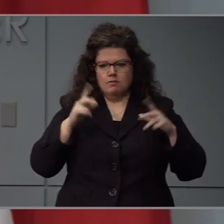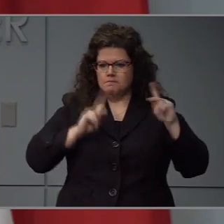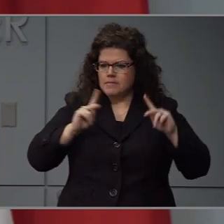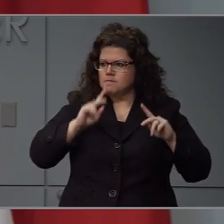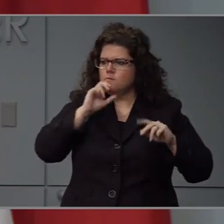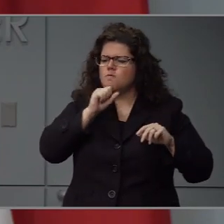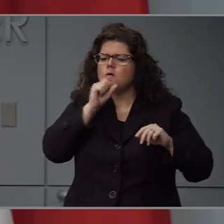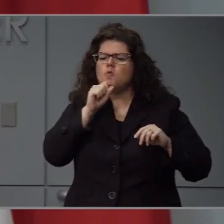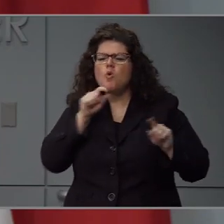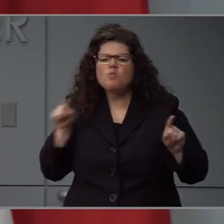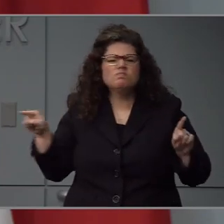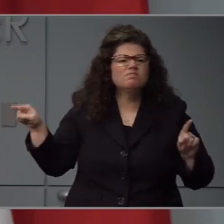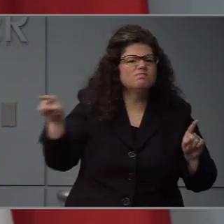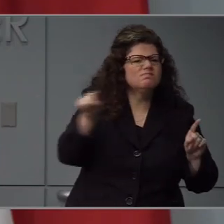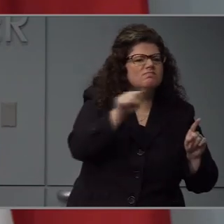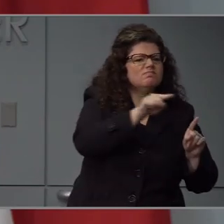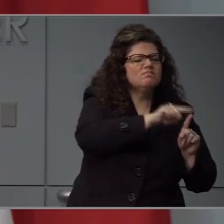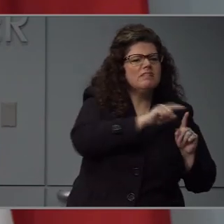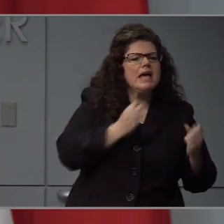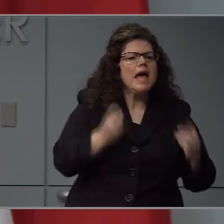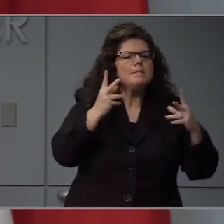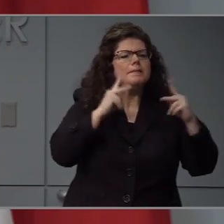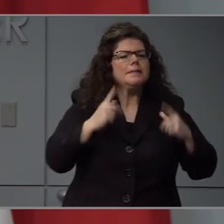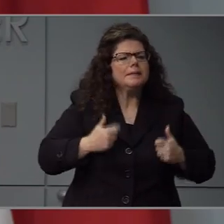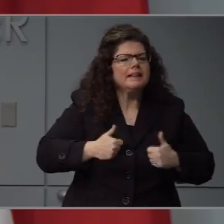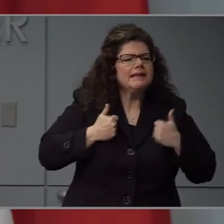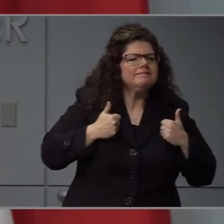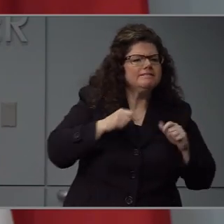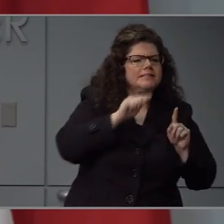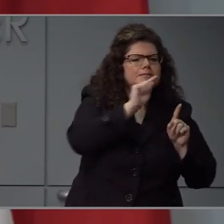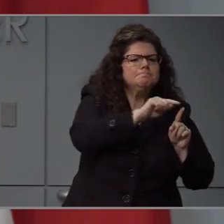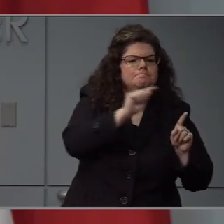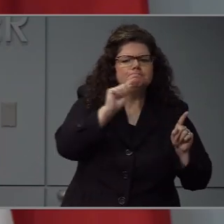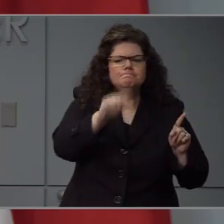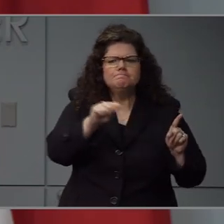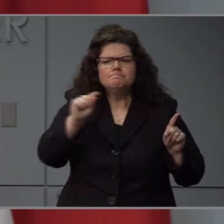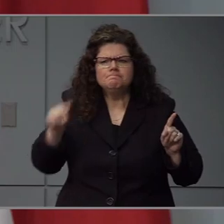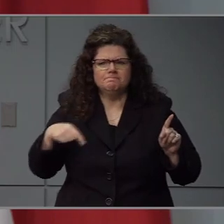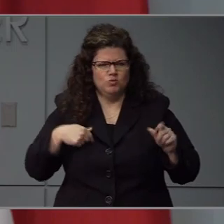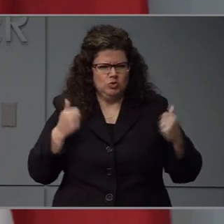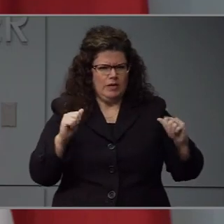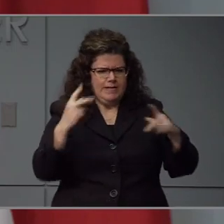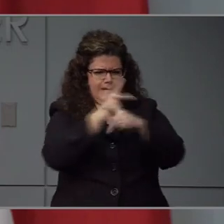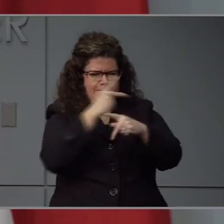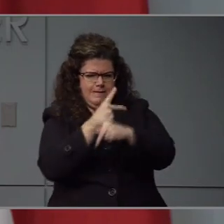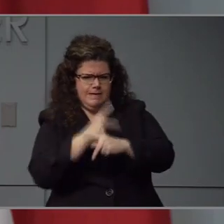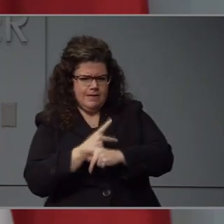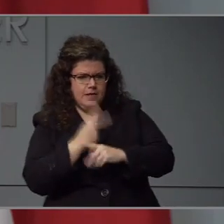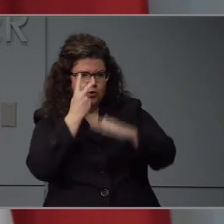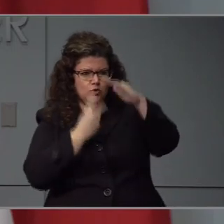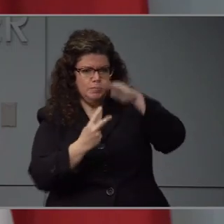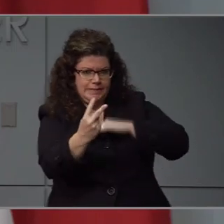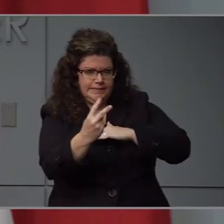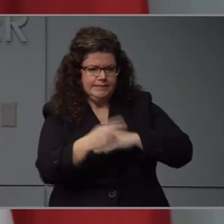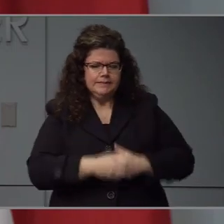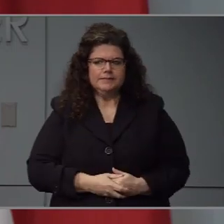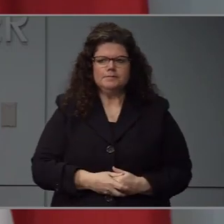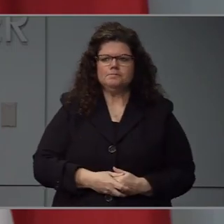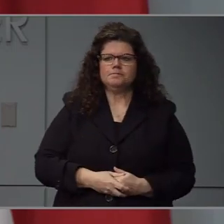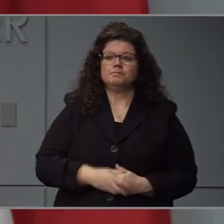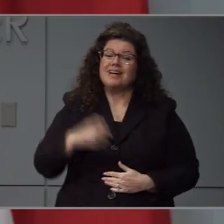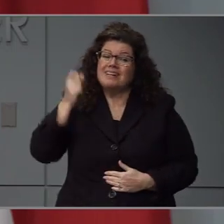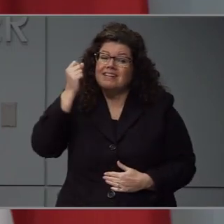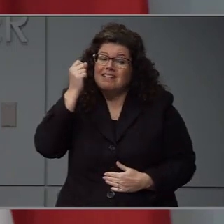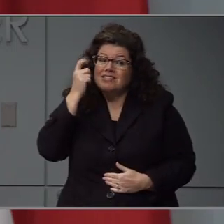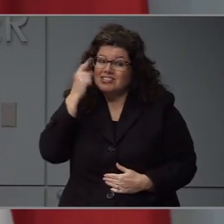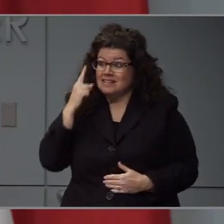age of our community, and the density of how we live here in North Carolina. But as we look to any one of these models,